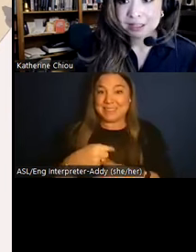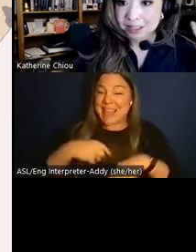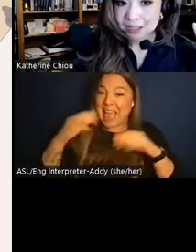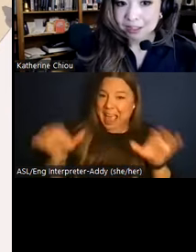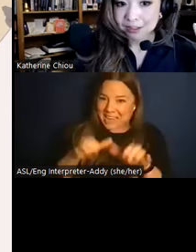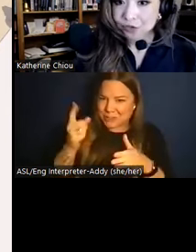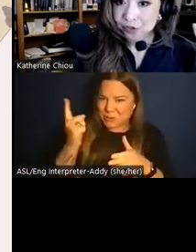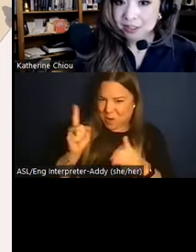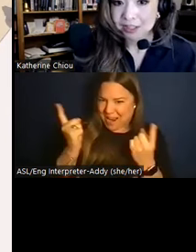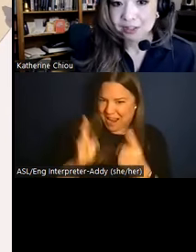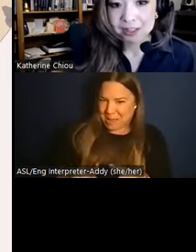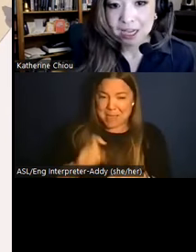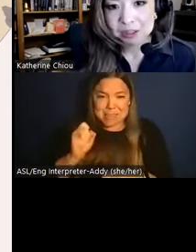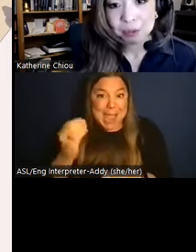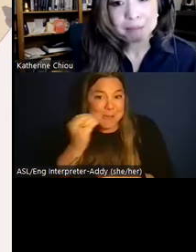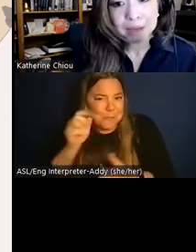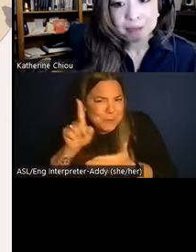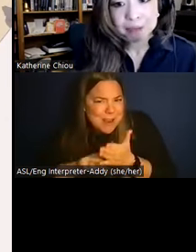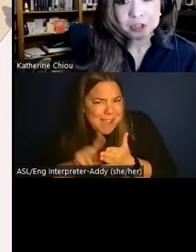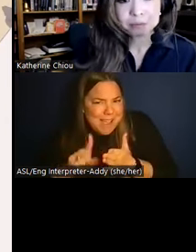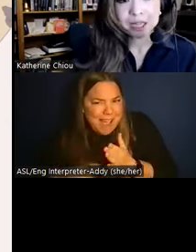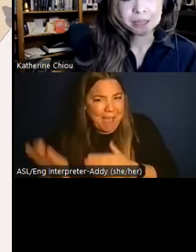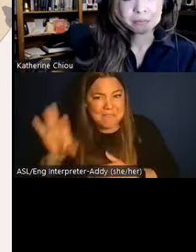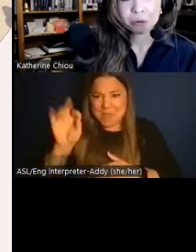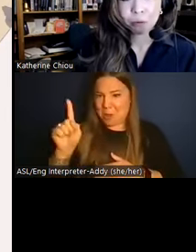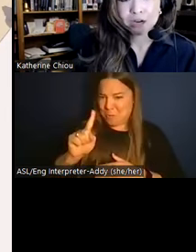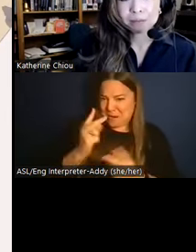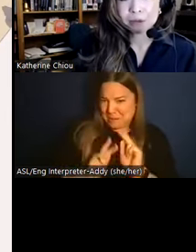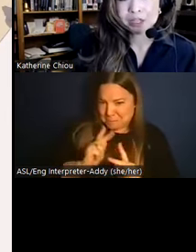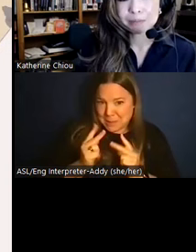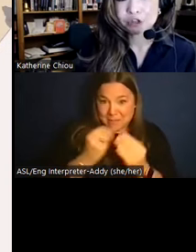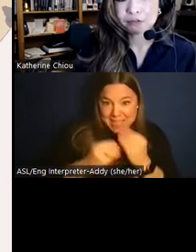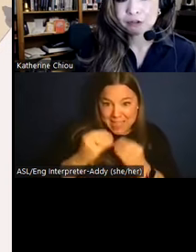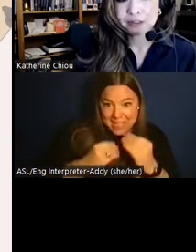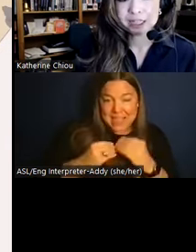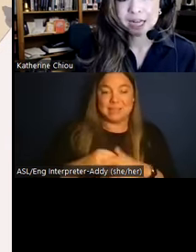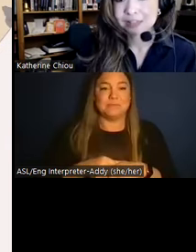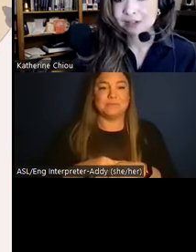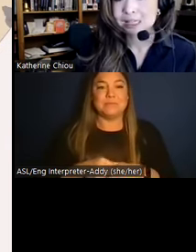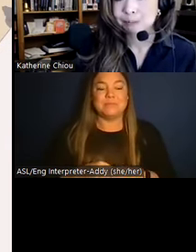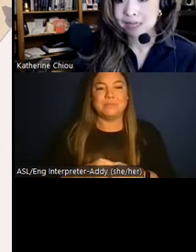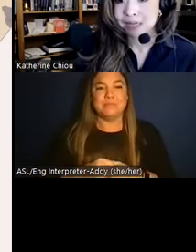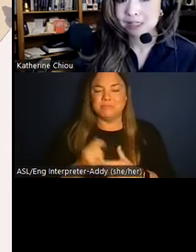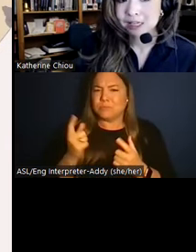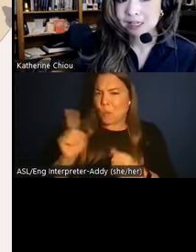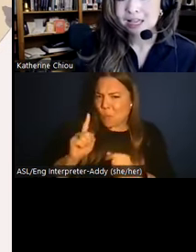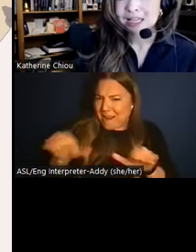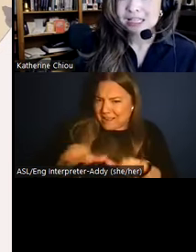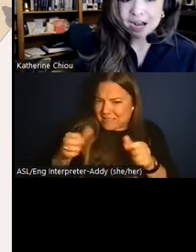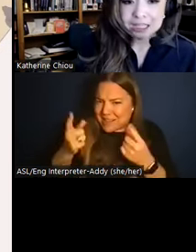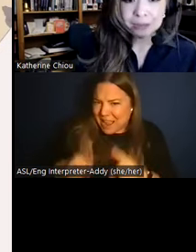Like detectives, food detectives in this case, we map the star plots to pinpoint where the Moche's major food-related activities buzzed.